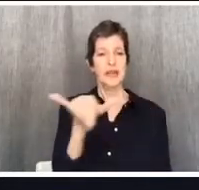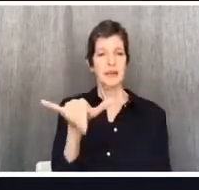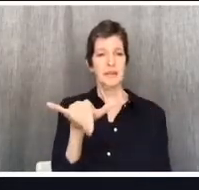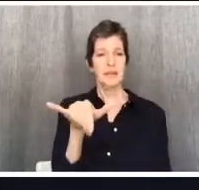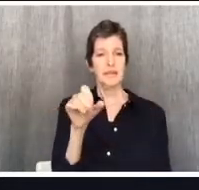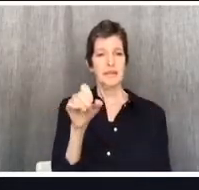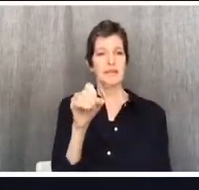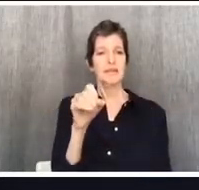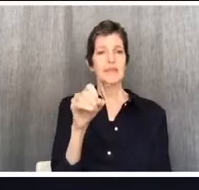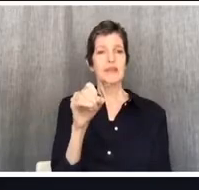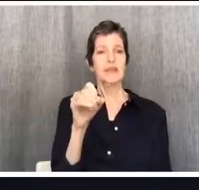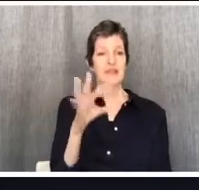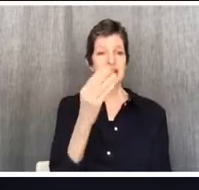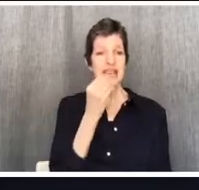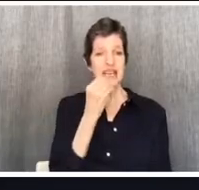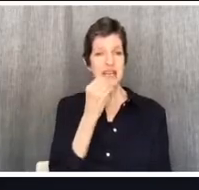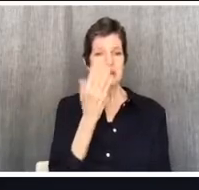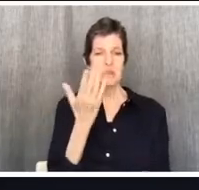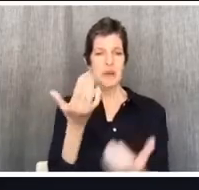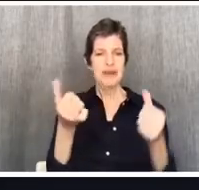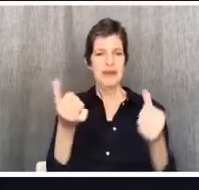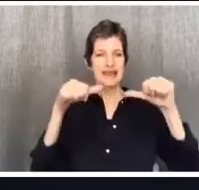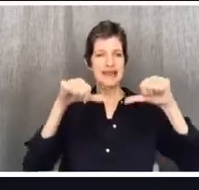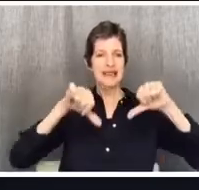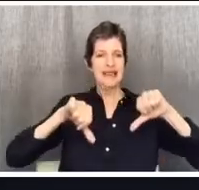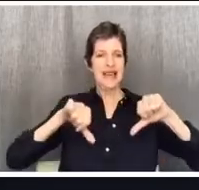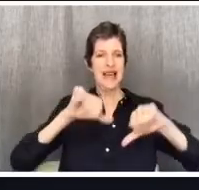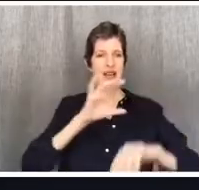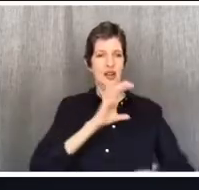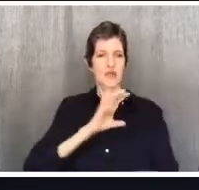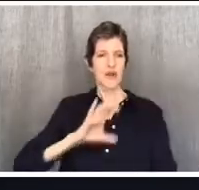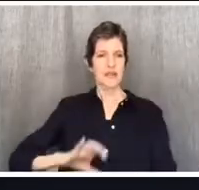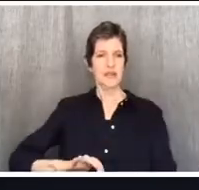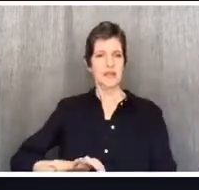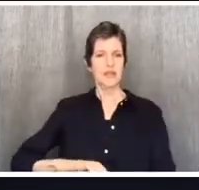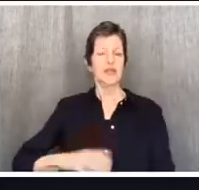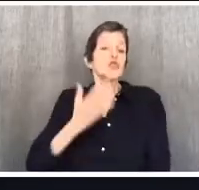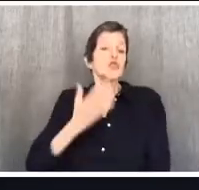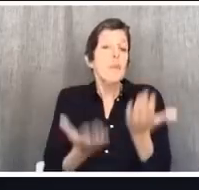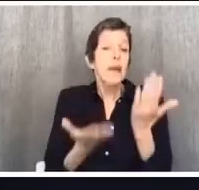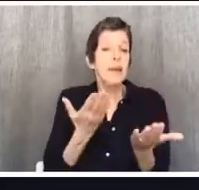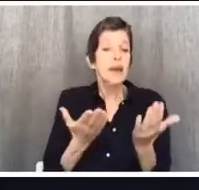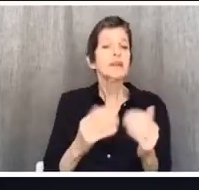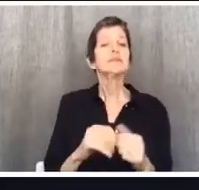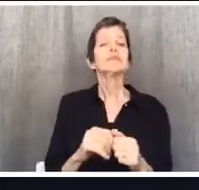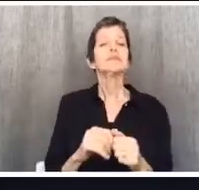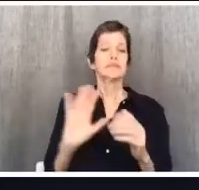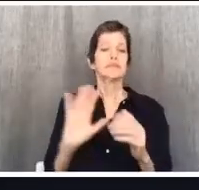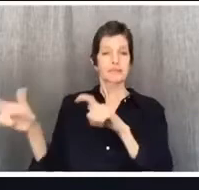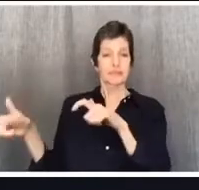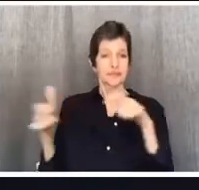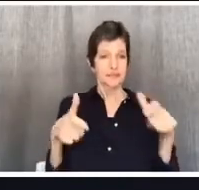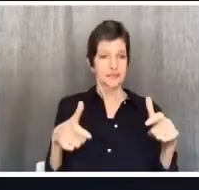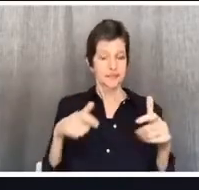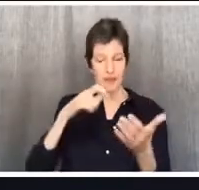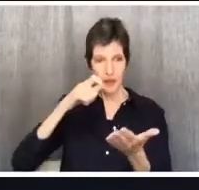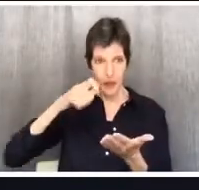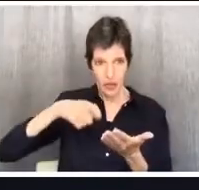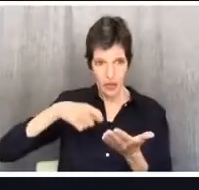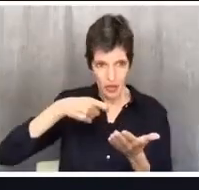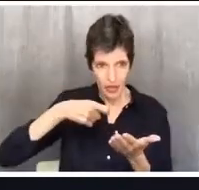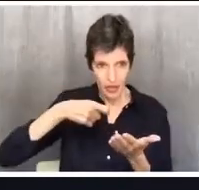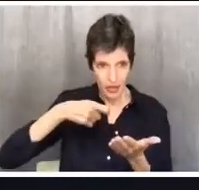It may be the case that this person invited you over to the meal and now they're trying to trap you in a moral dilemma. Paul says, listen,